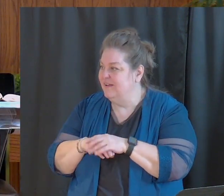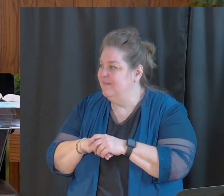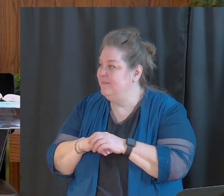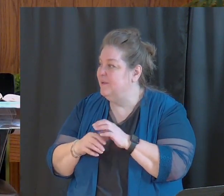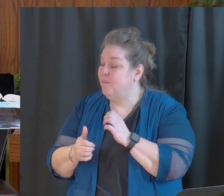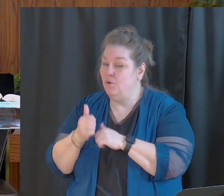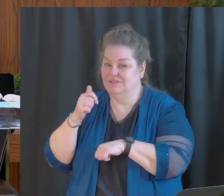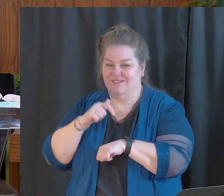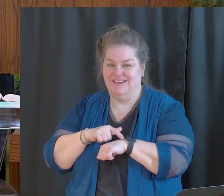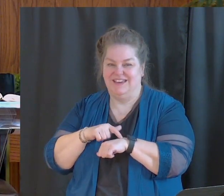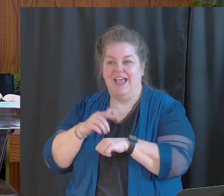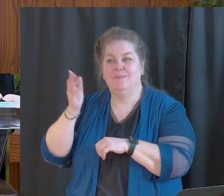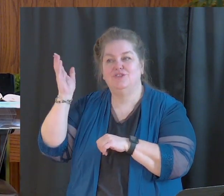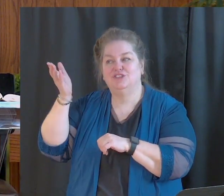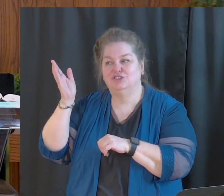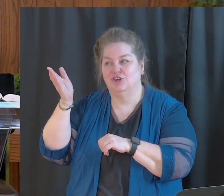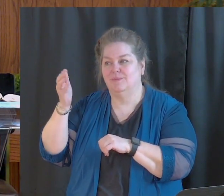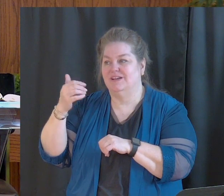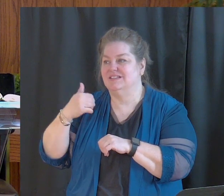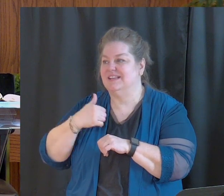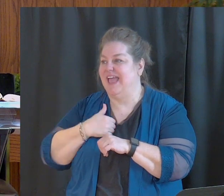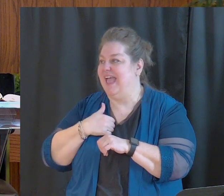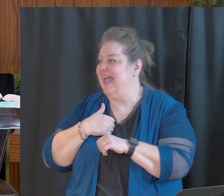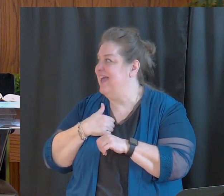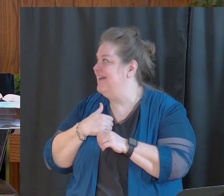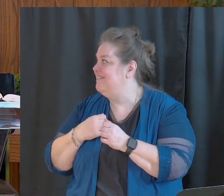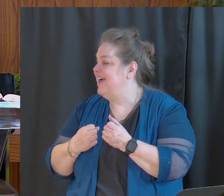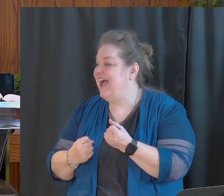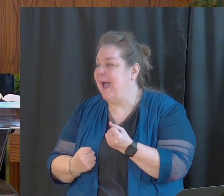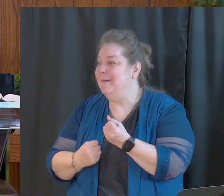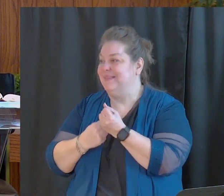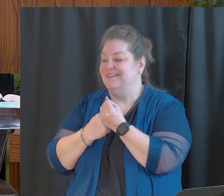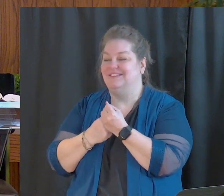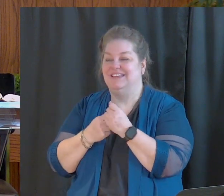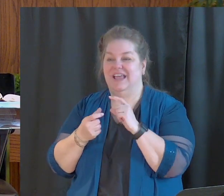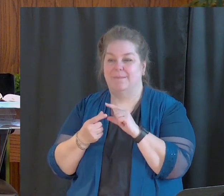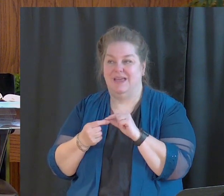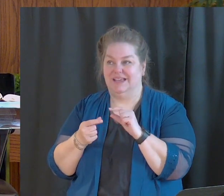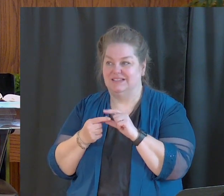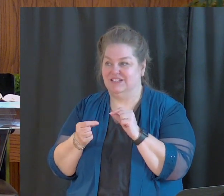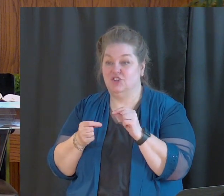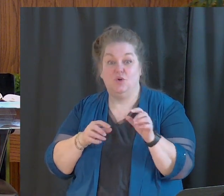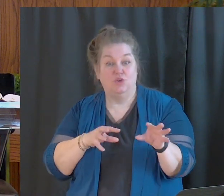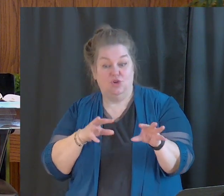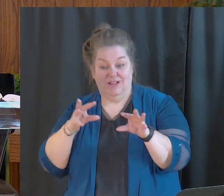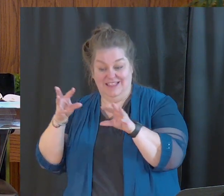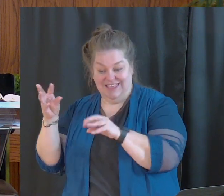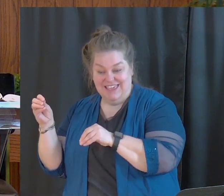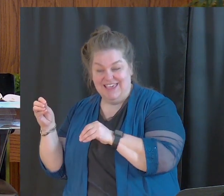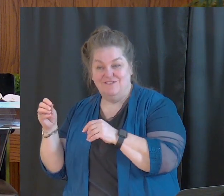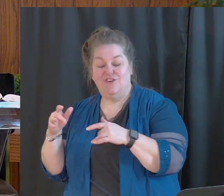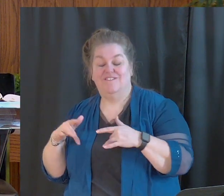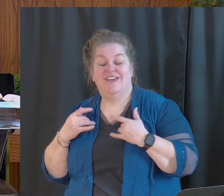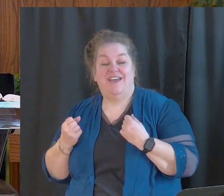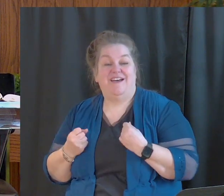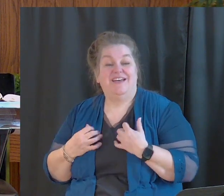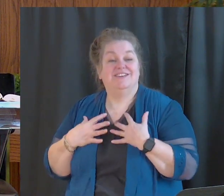my sermons have more than just a little bit of uplifting message to them, and we leave this place, we feel like we've been uplifted.